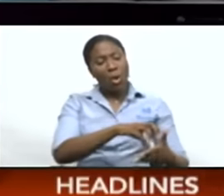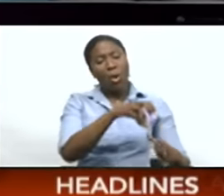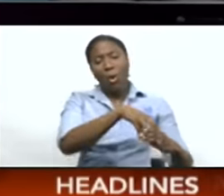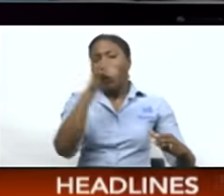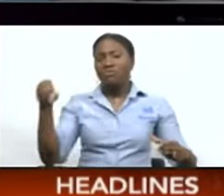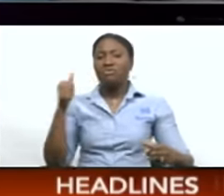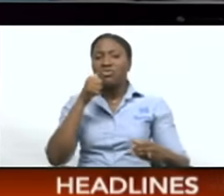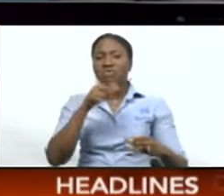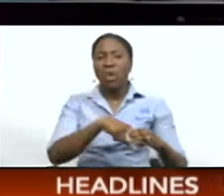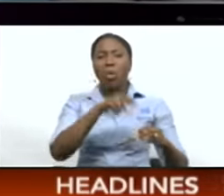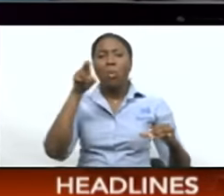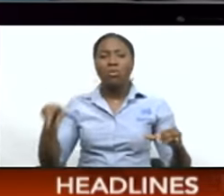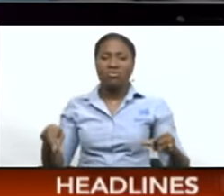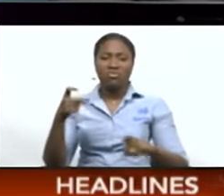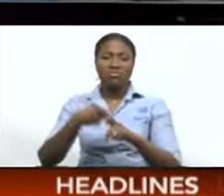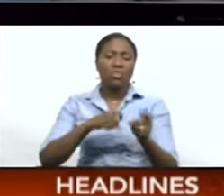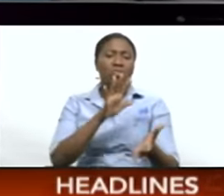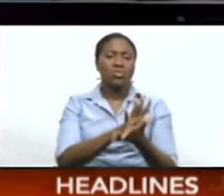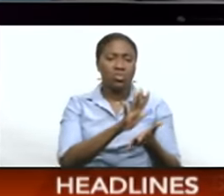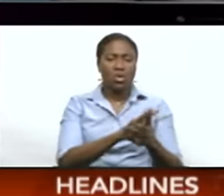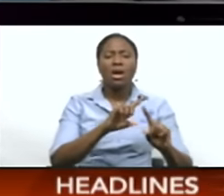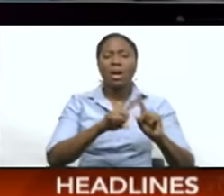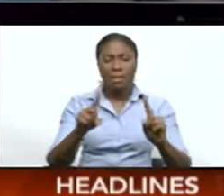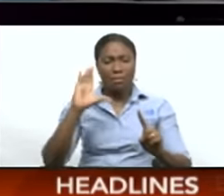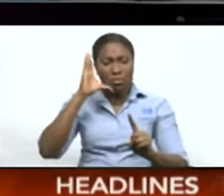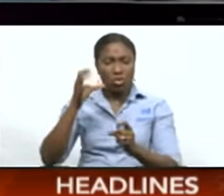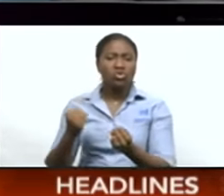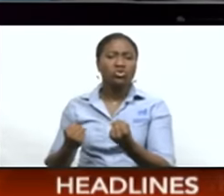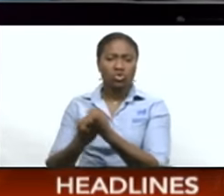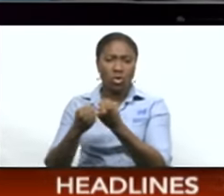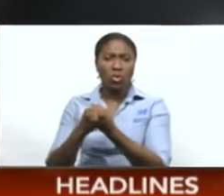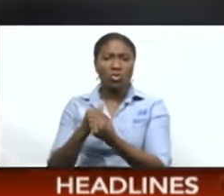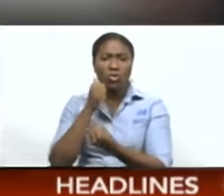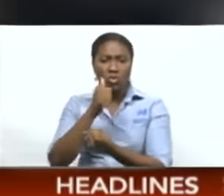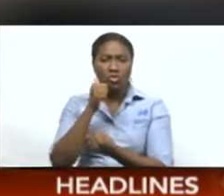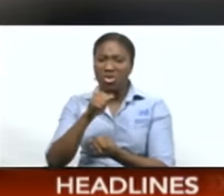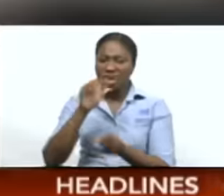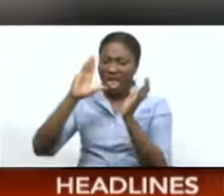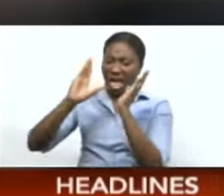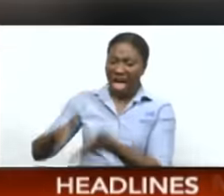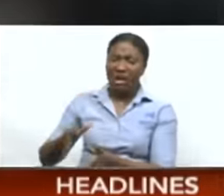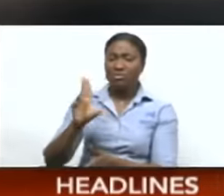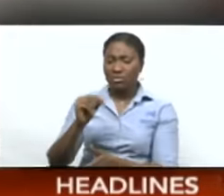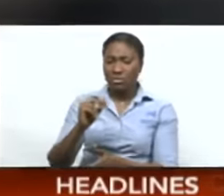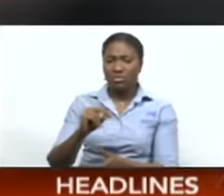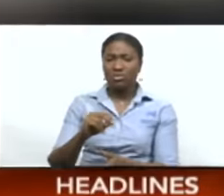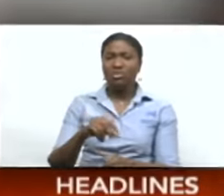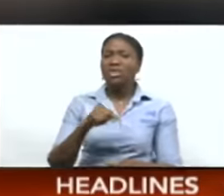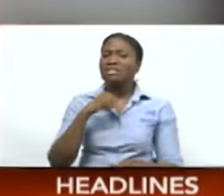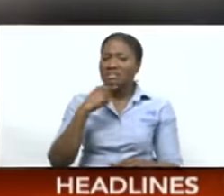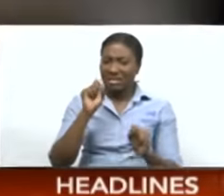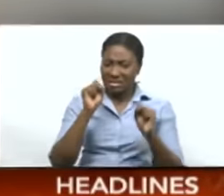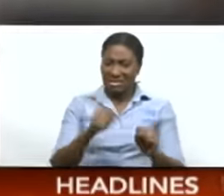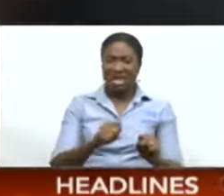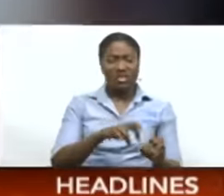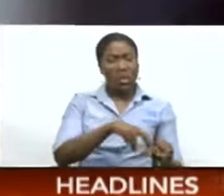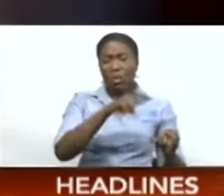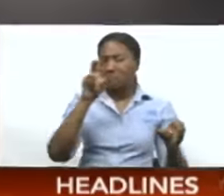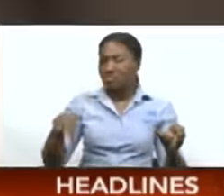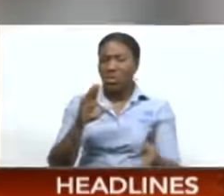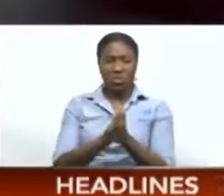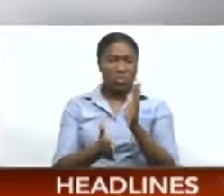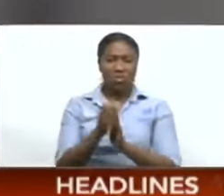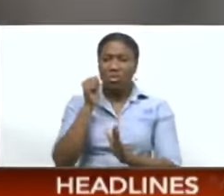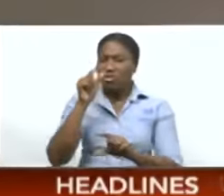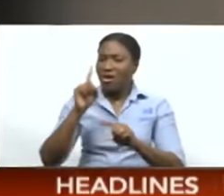teenager will now get the necessary support. Education Minister Dr. Nian Gatsby-Dawley said the decision was a last resort and requests